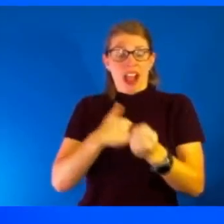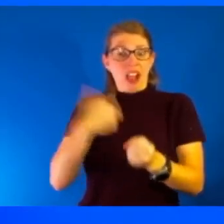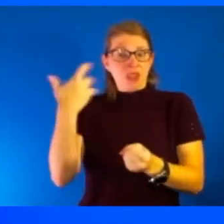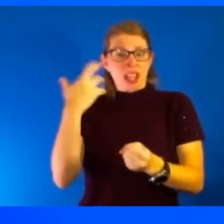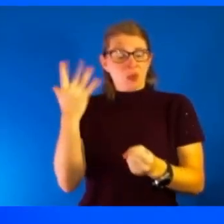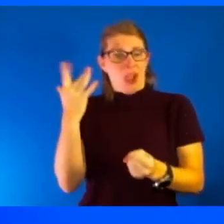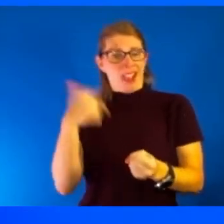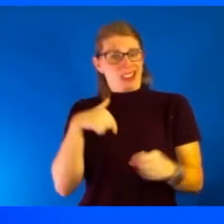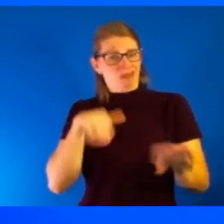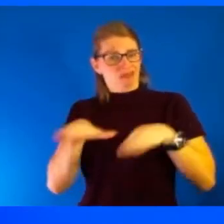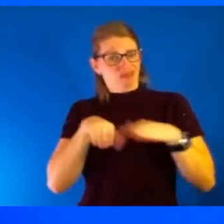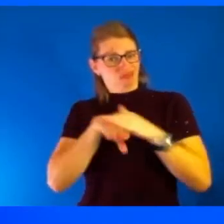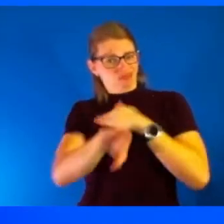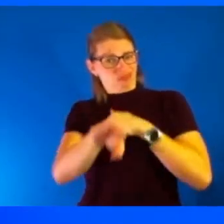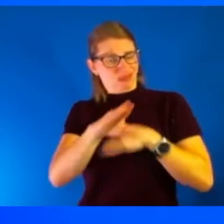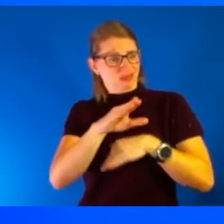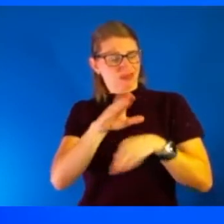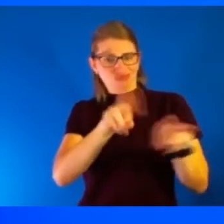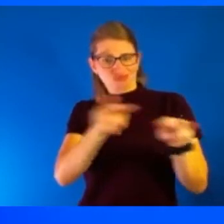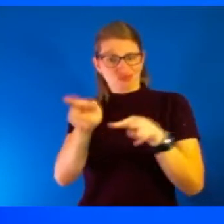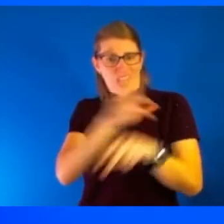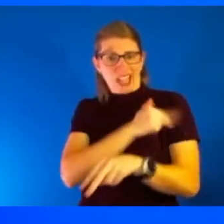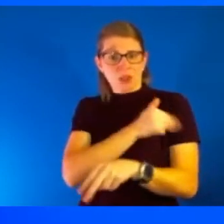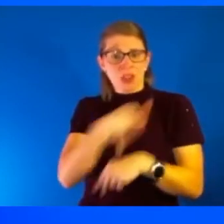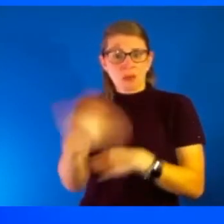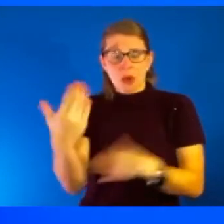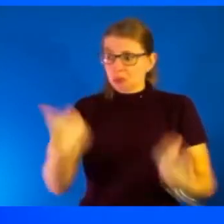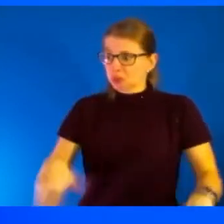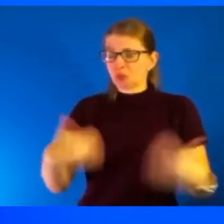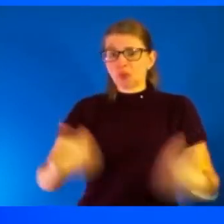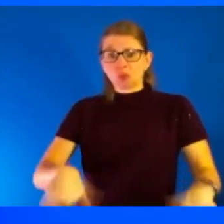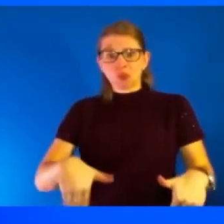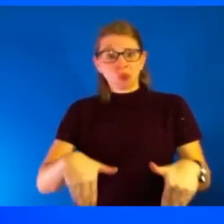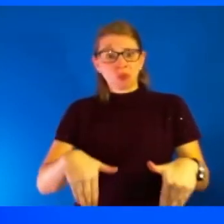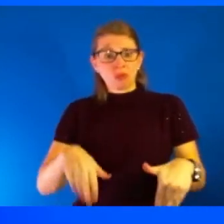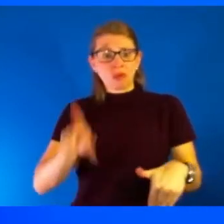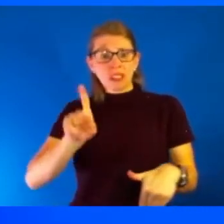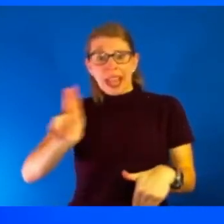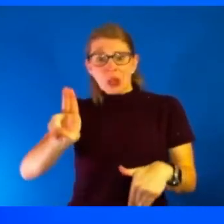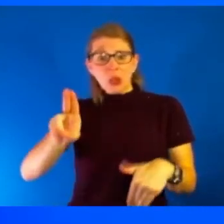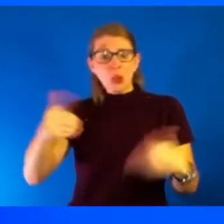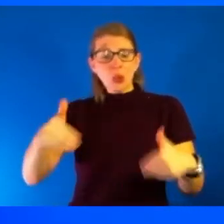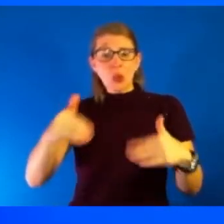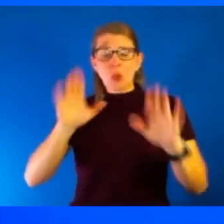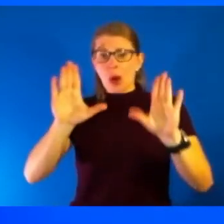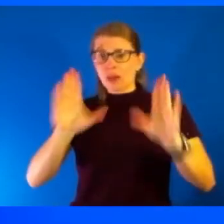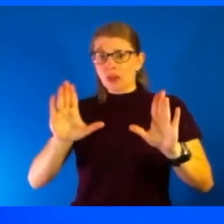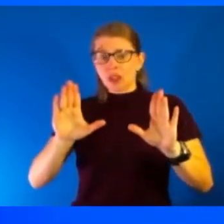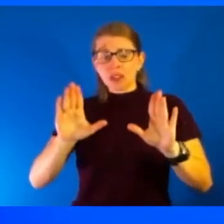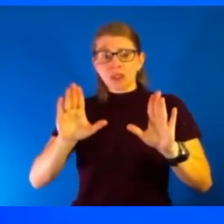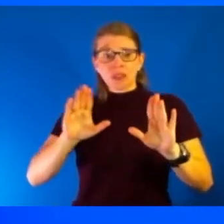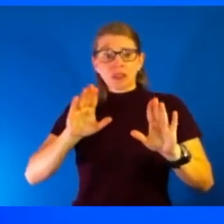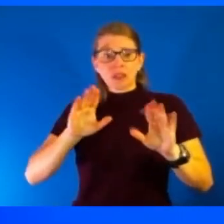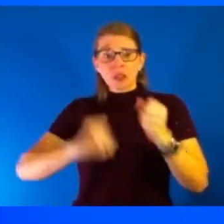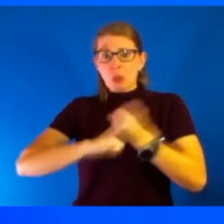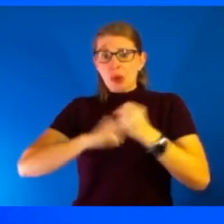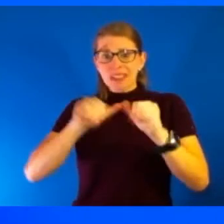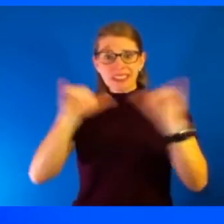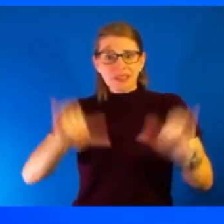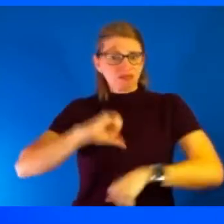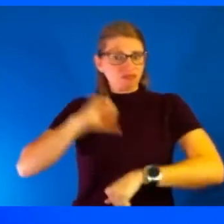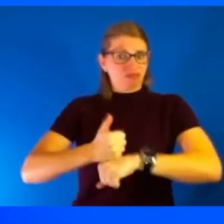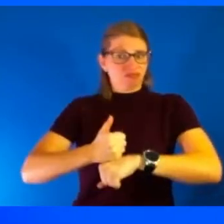morning, I can see, you know, what an extraordinary response system you had in place already. And you were able to augment